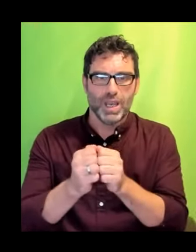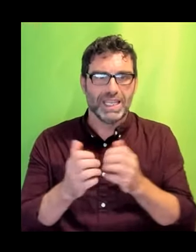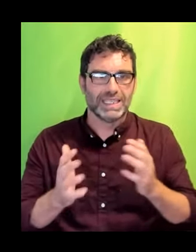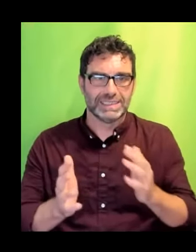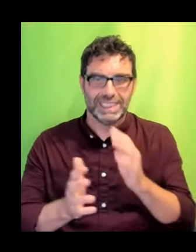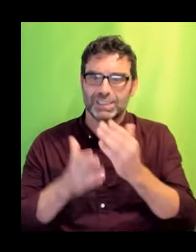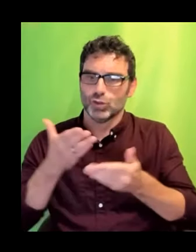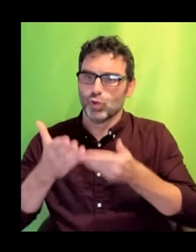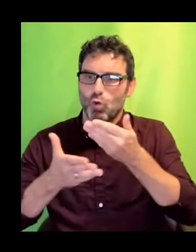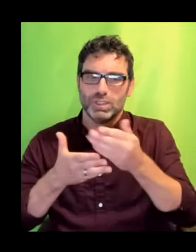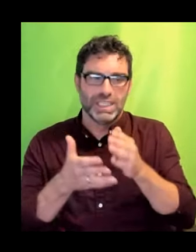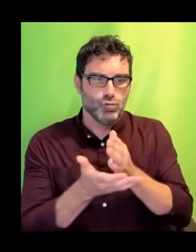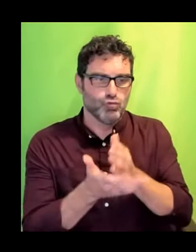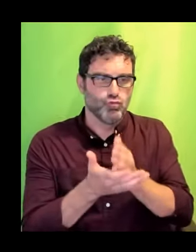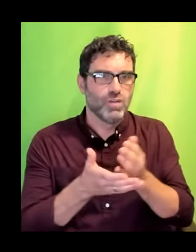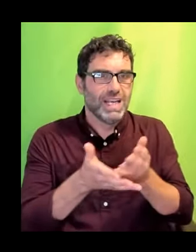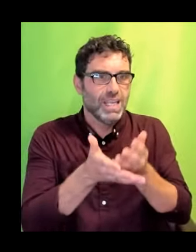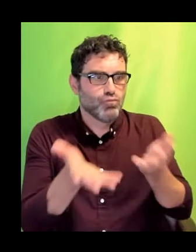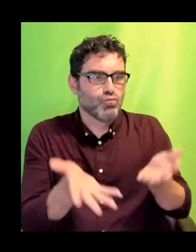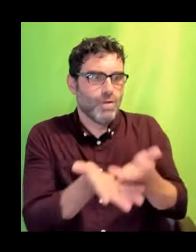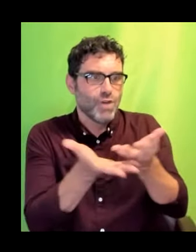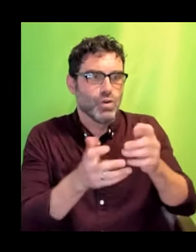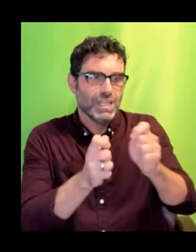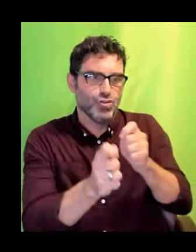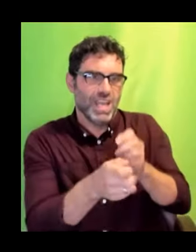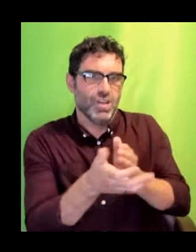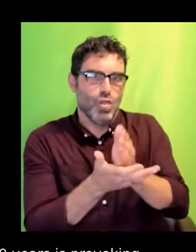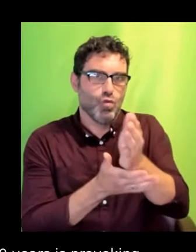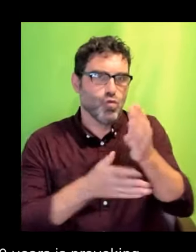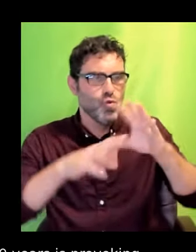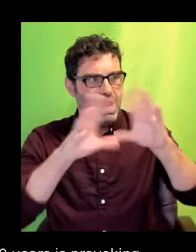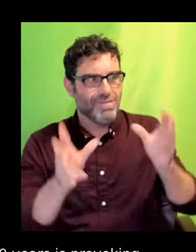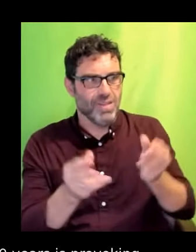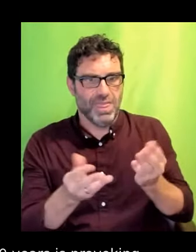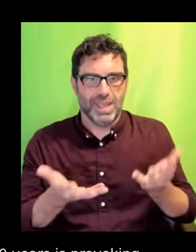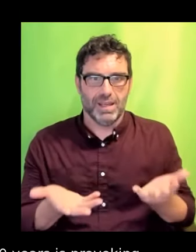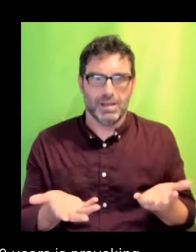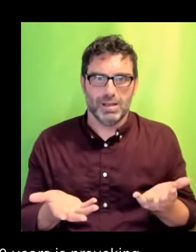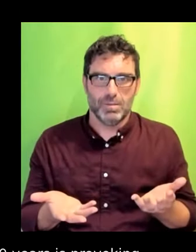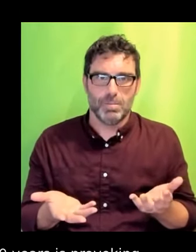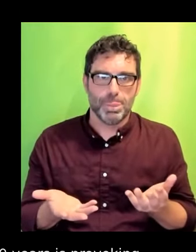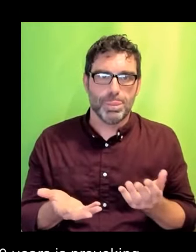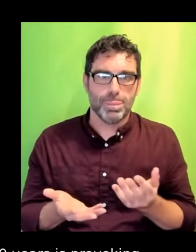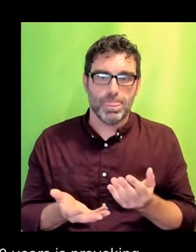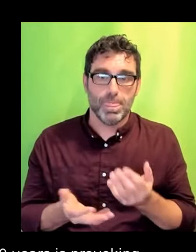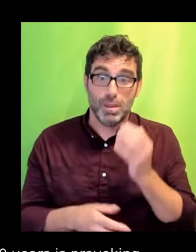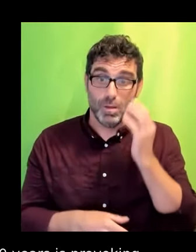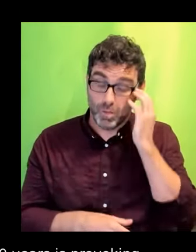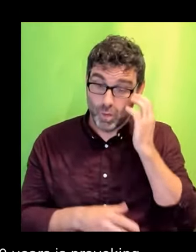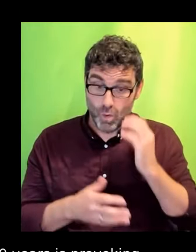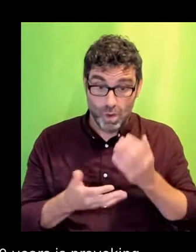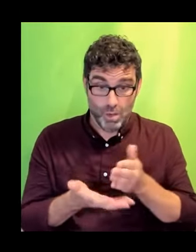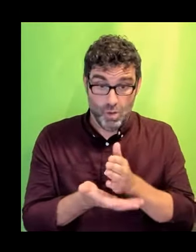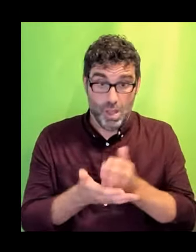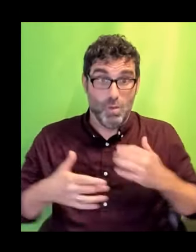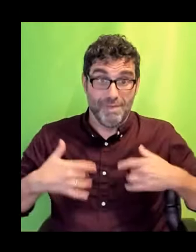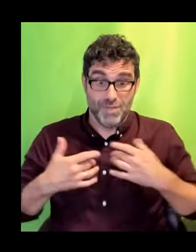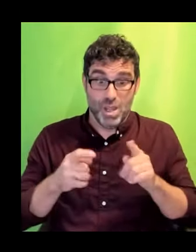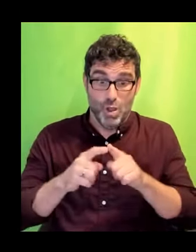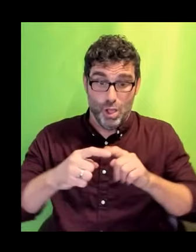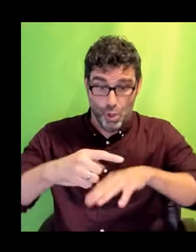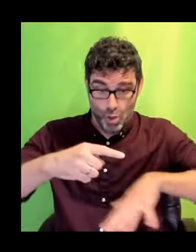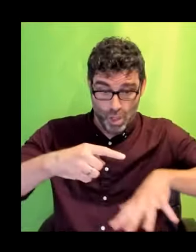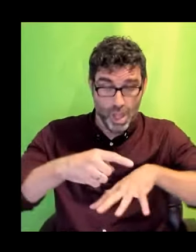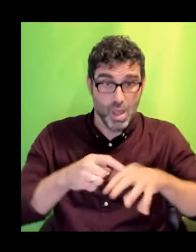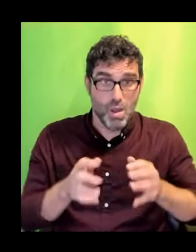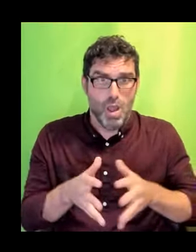wave is formed and when something brilliant is at the bottom of that wave, glorious things happen. TV is a humanity